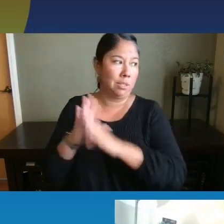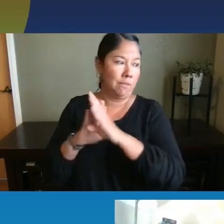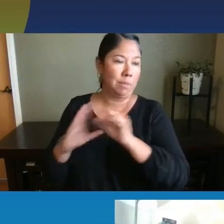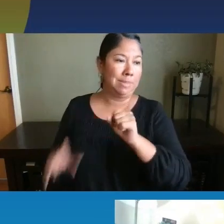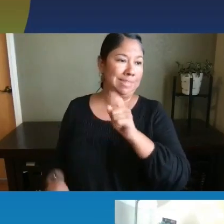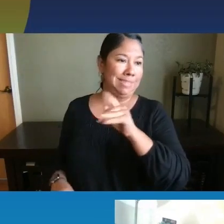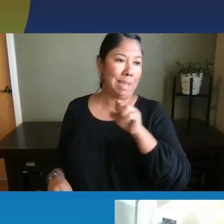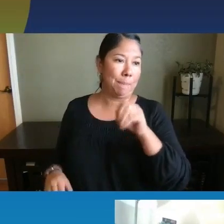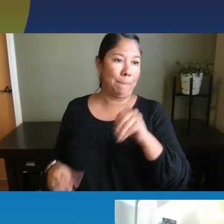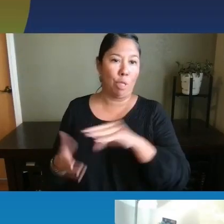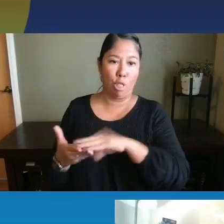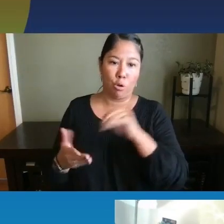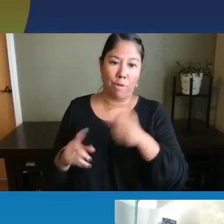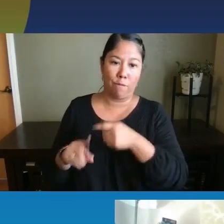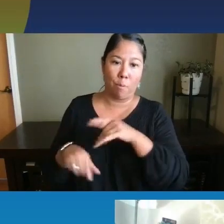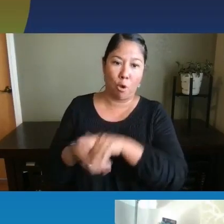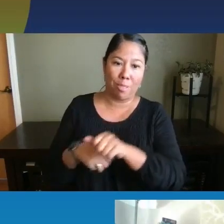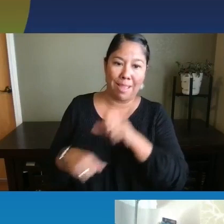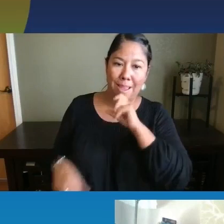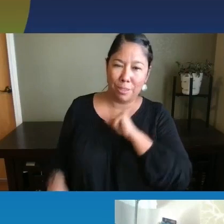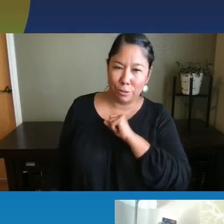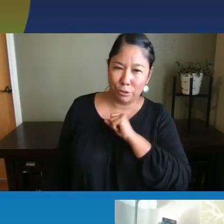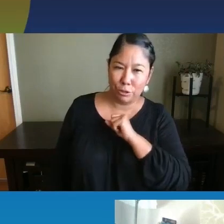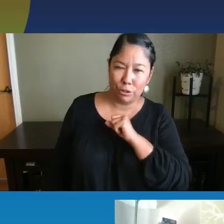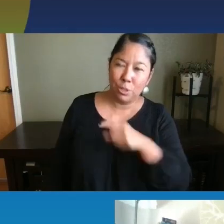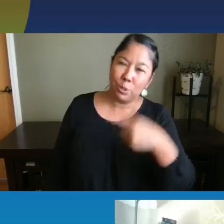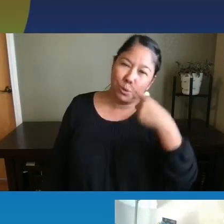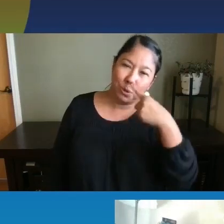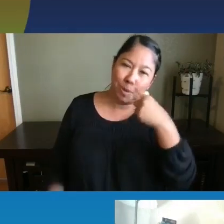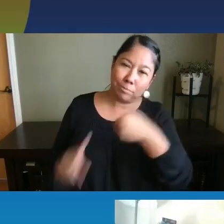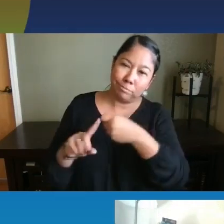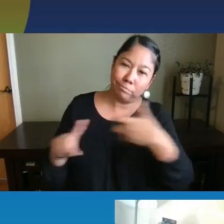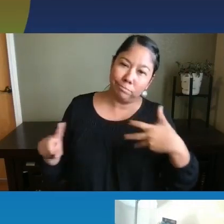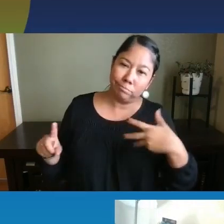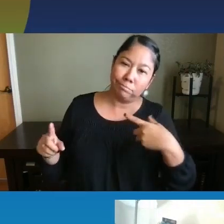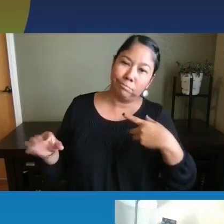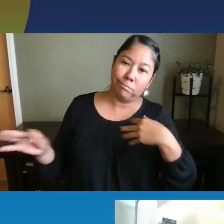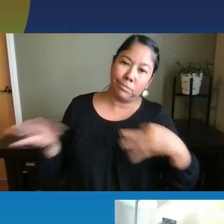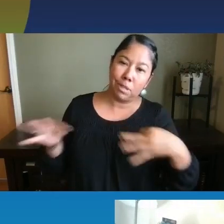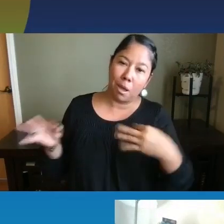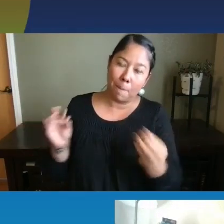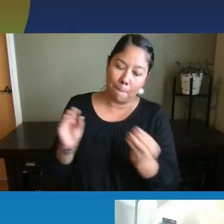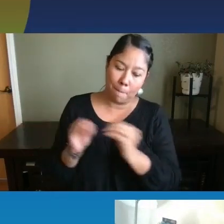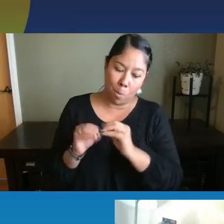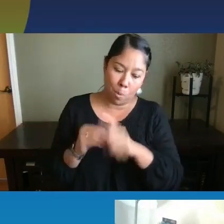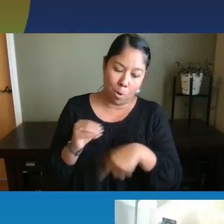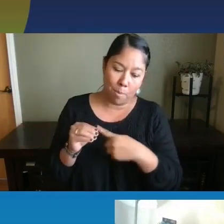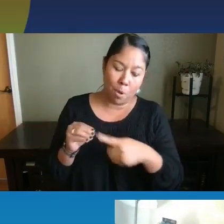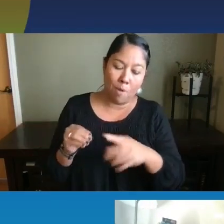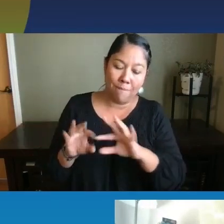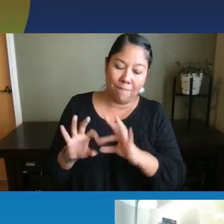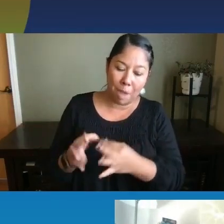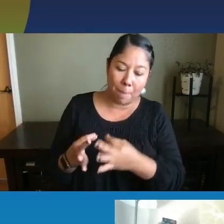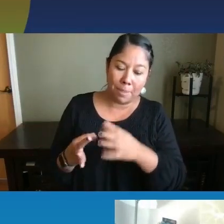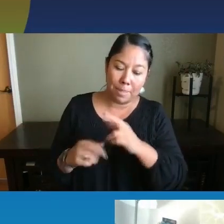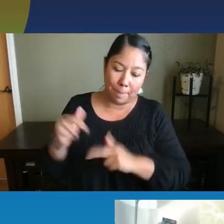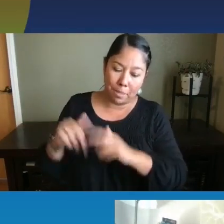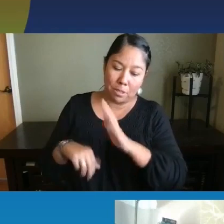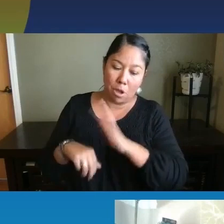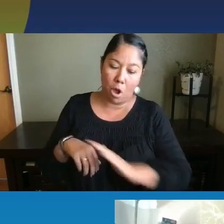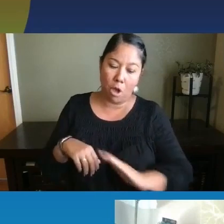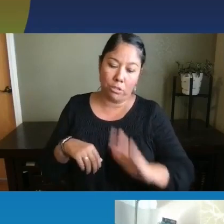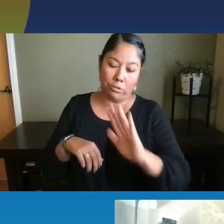really early age. Can you talk a little bit more about how you support families and building on those children's strengths during